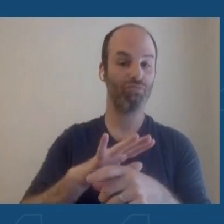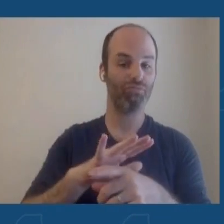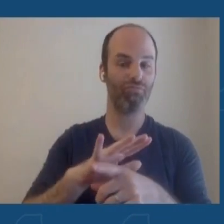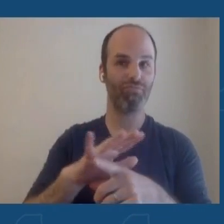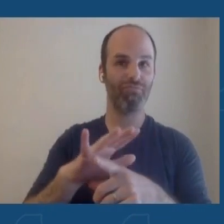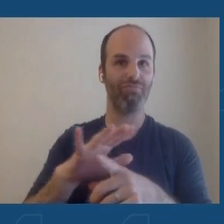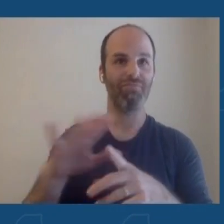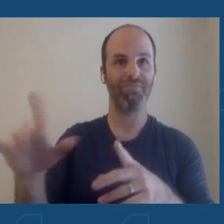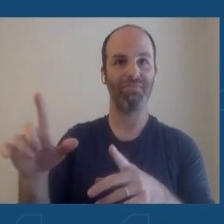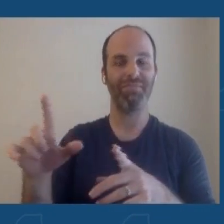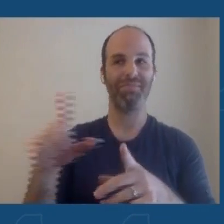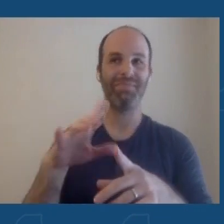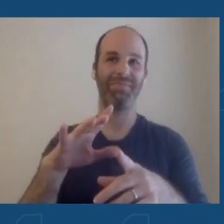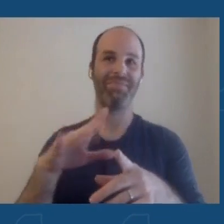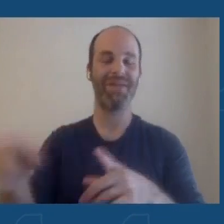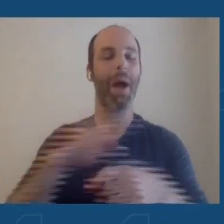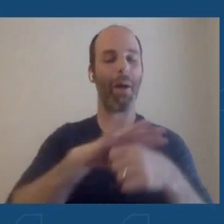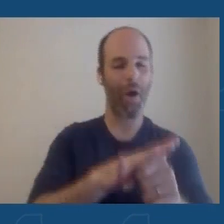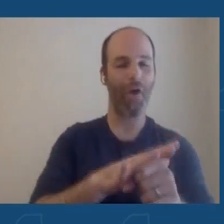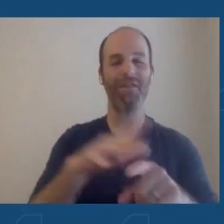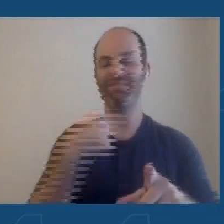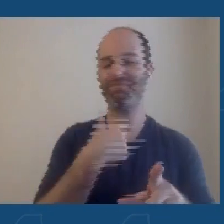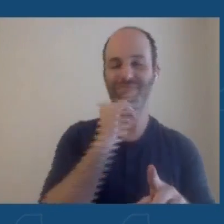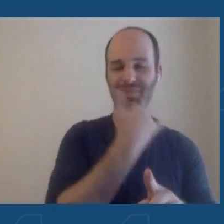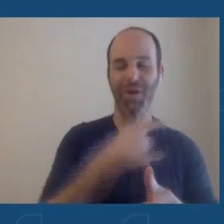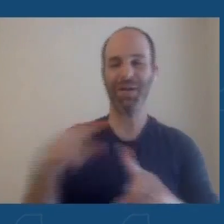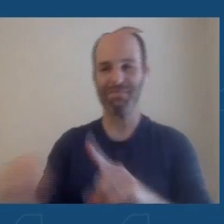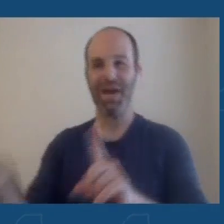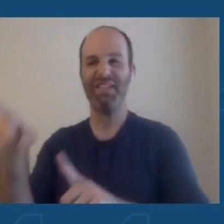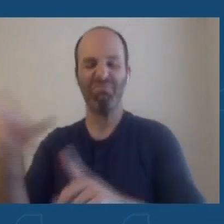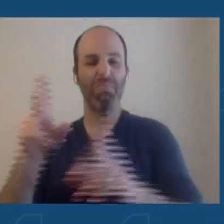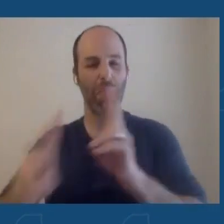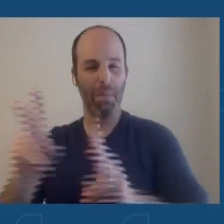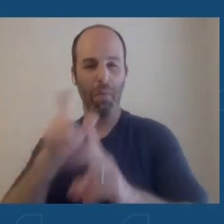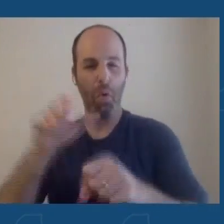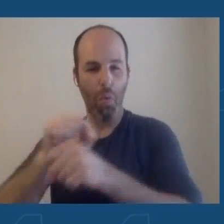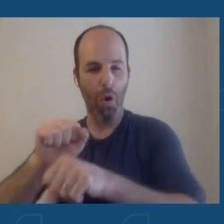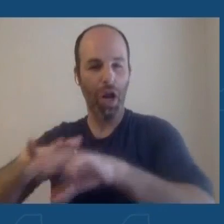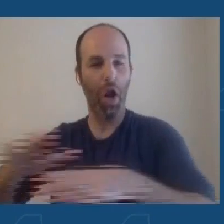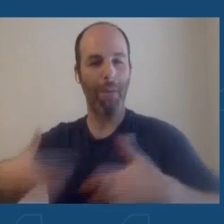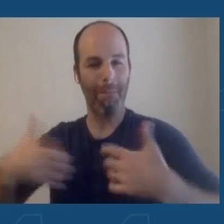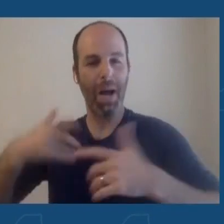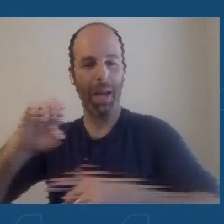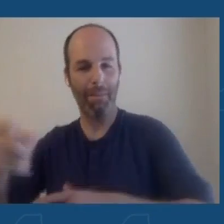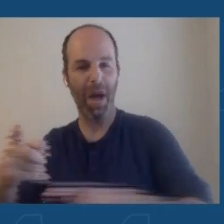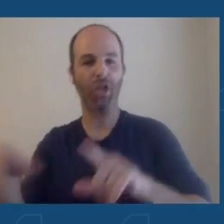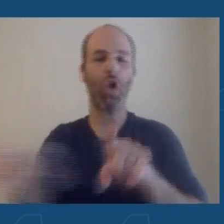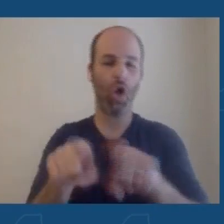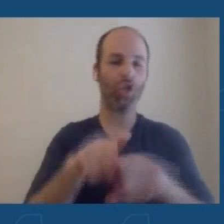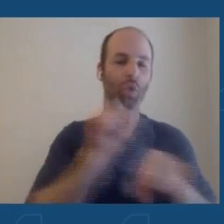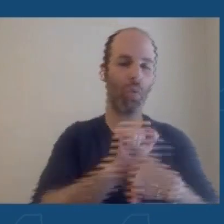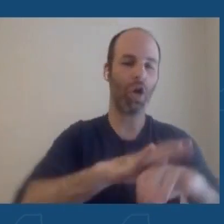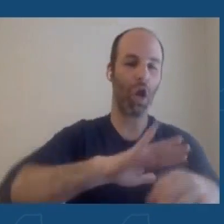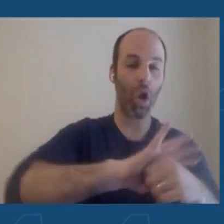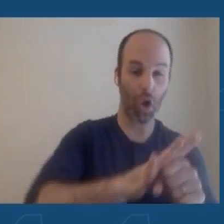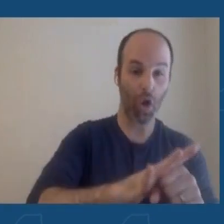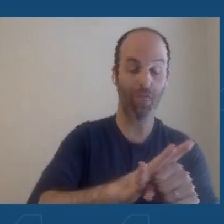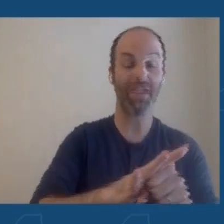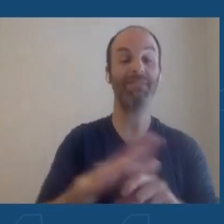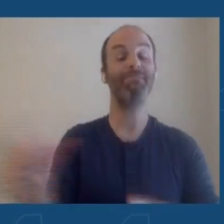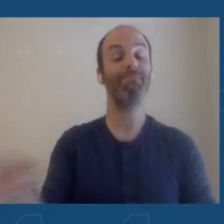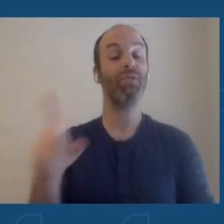monkeypox are also working hard on COVID, which we'll turn to in a moment. I also just want to say a word about treatment. So